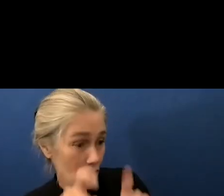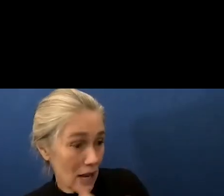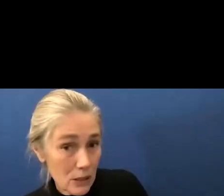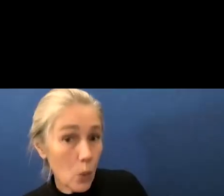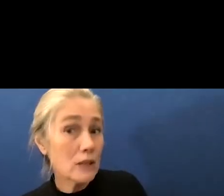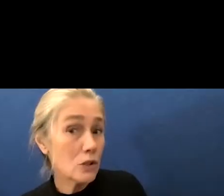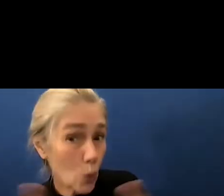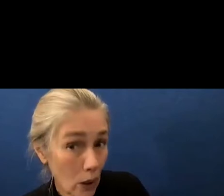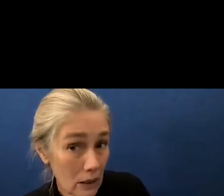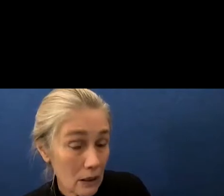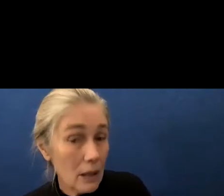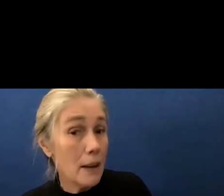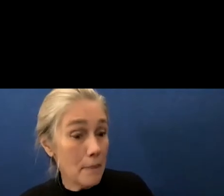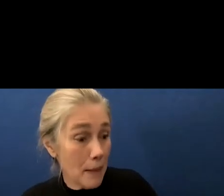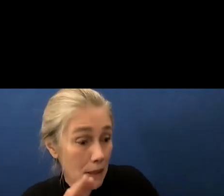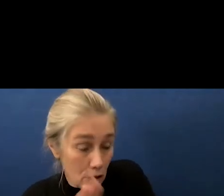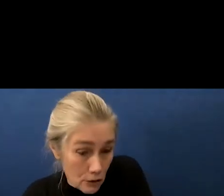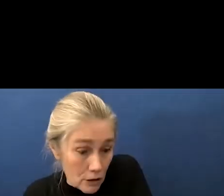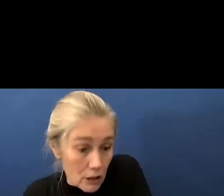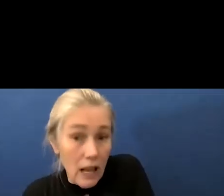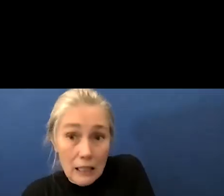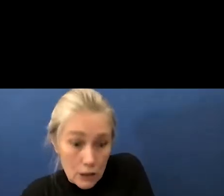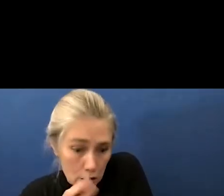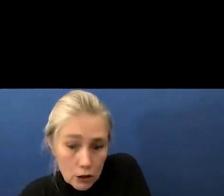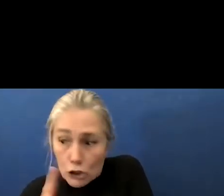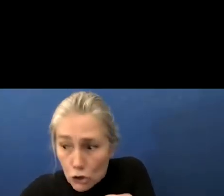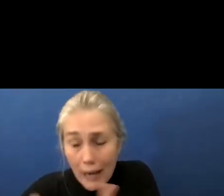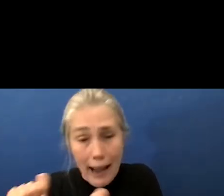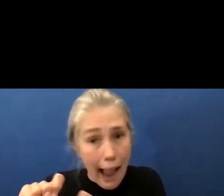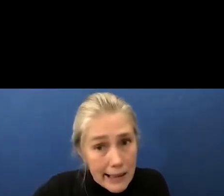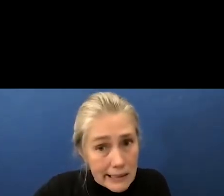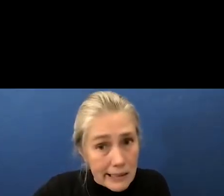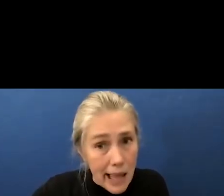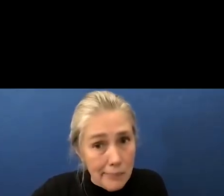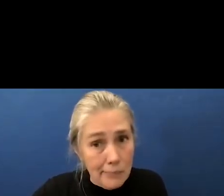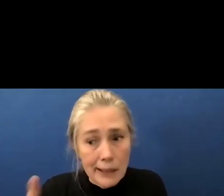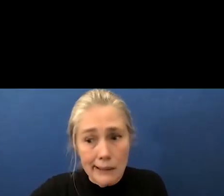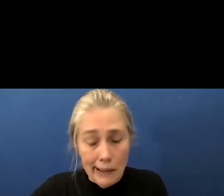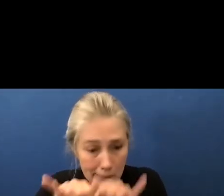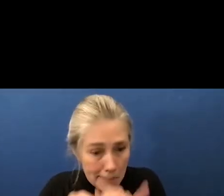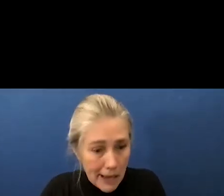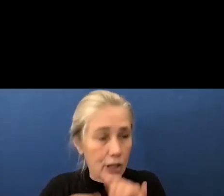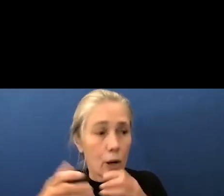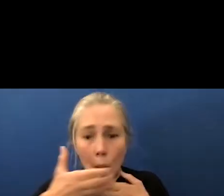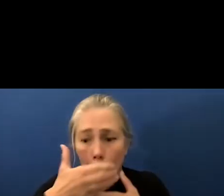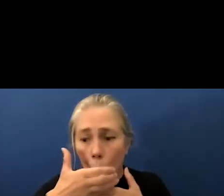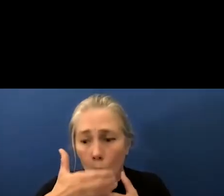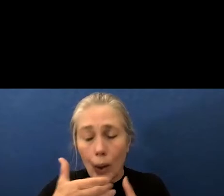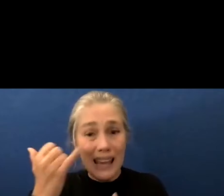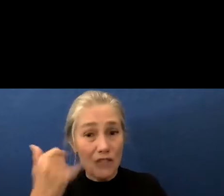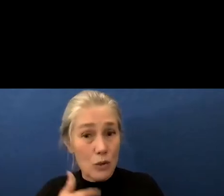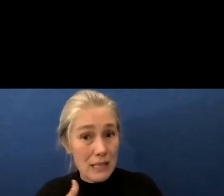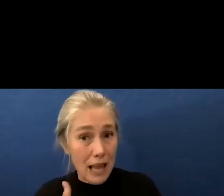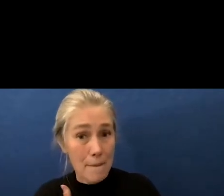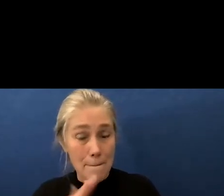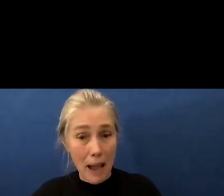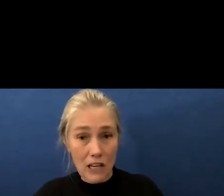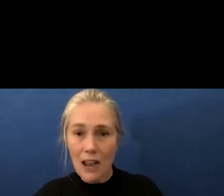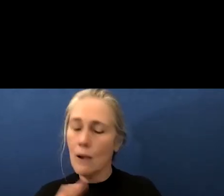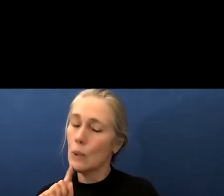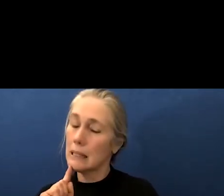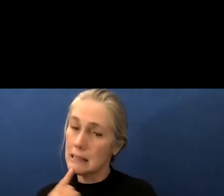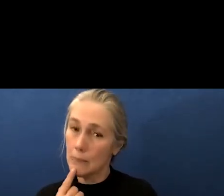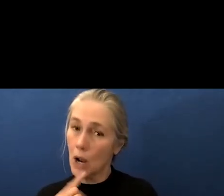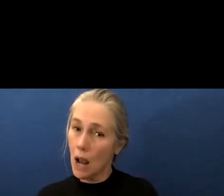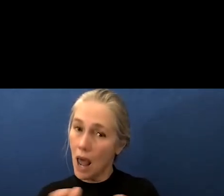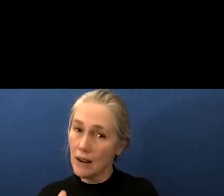how about you check check with them ask them okay and you failed my kid and that's very disappointing and there is a lot